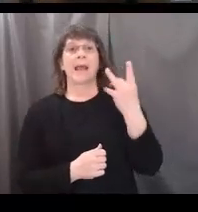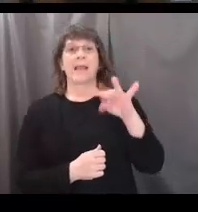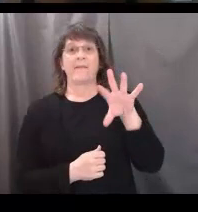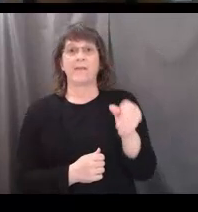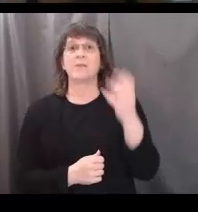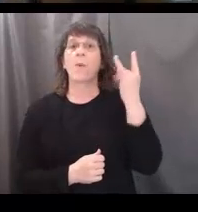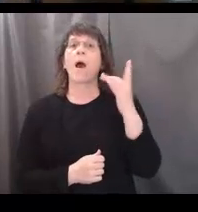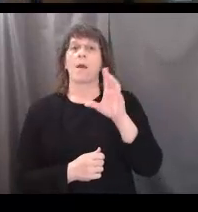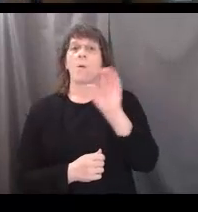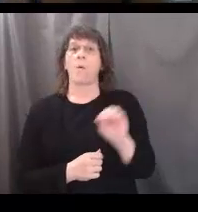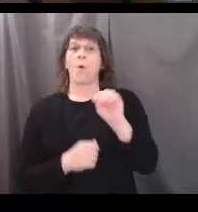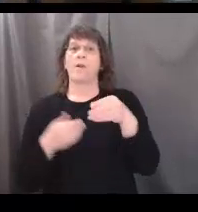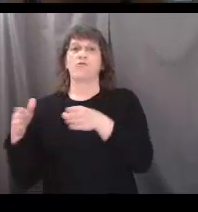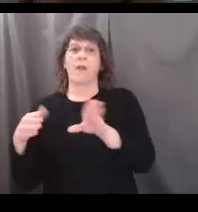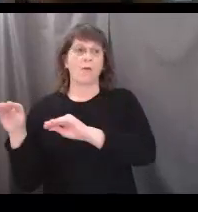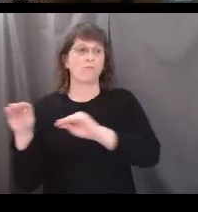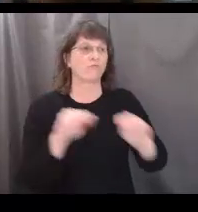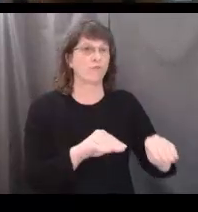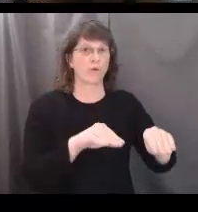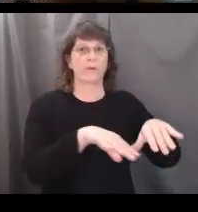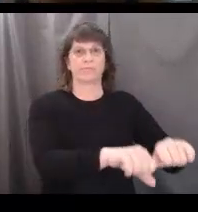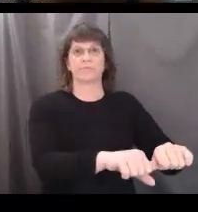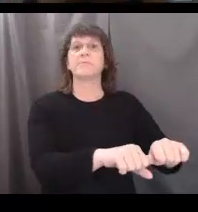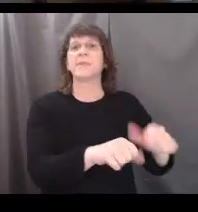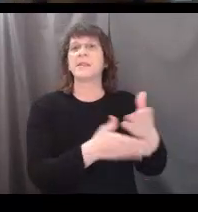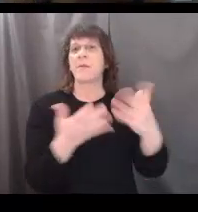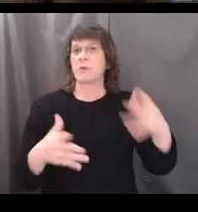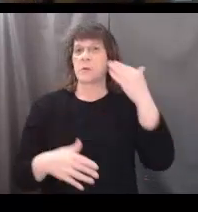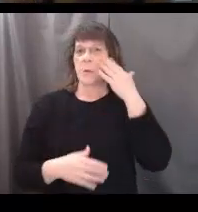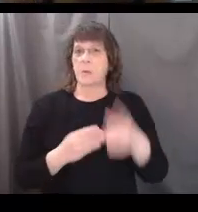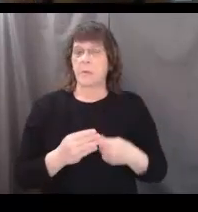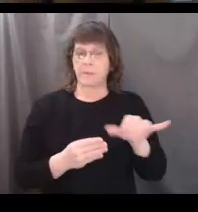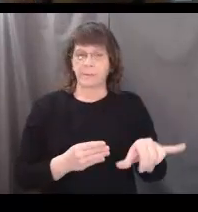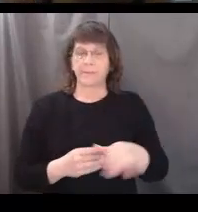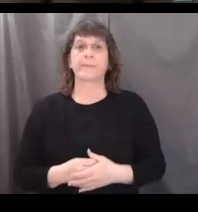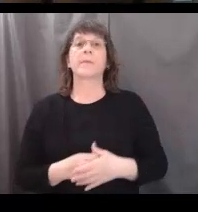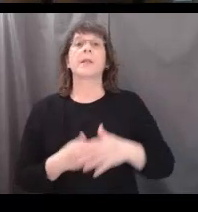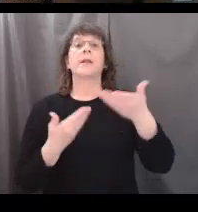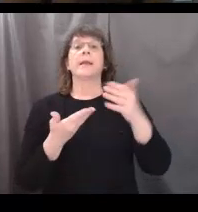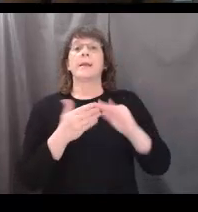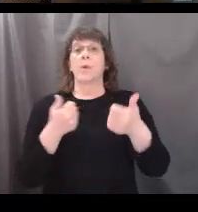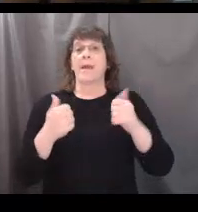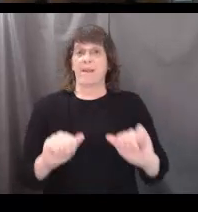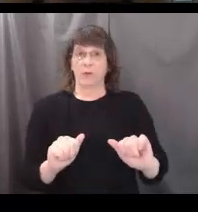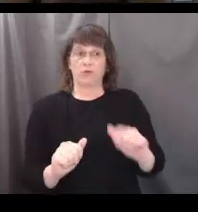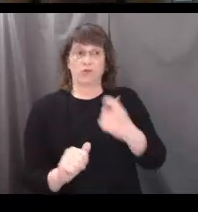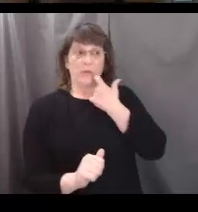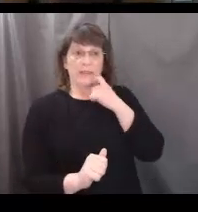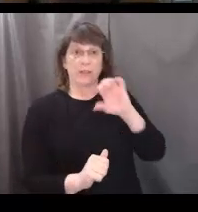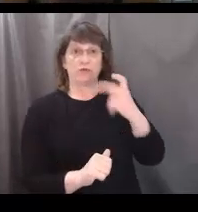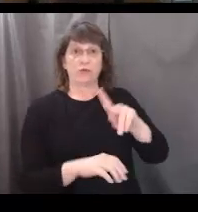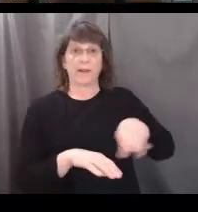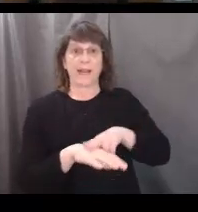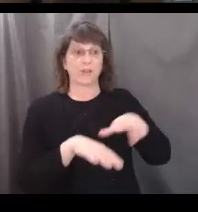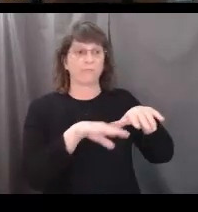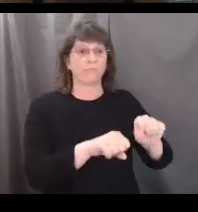for white settlement from the Oregon Trail, which some of you may know about. Through community efforts, Chinook Nation was recently able to